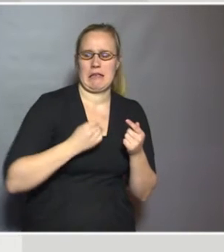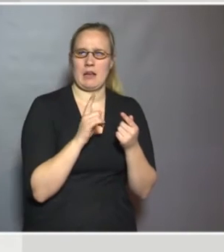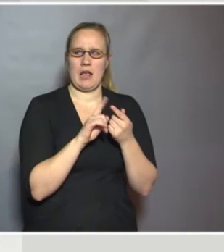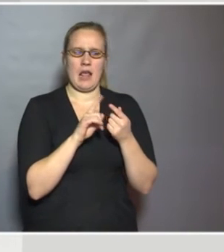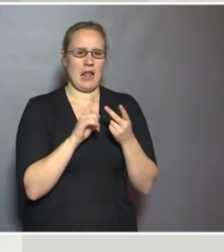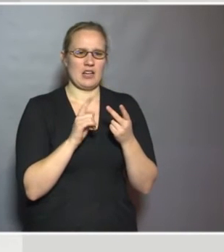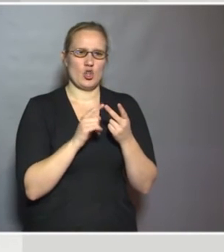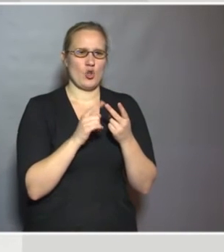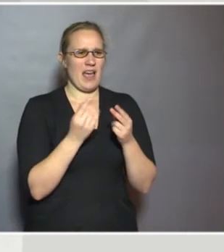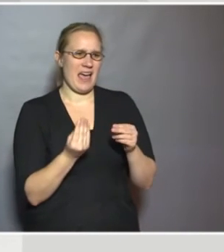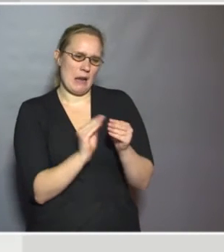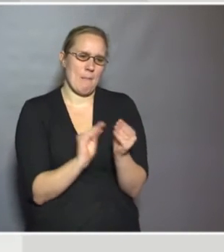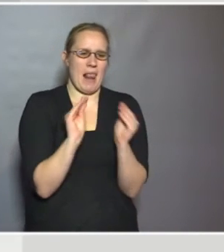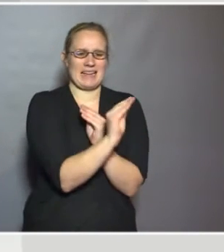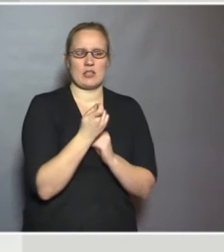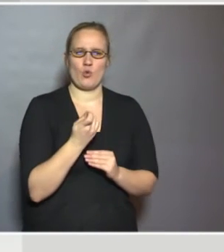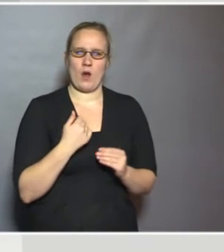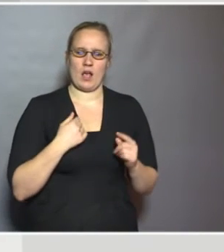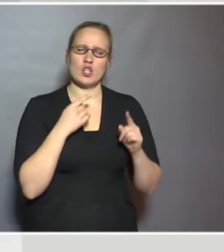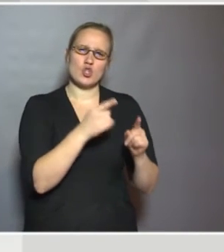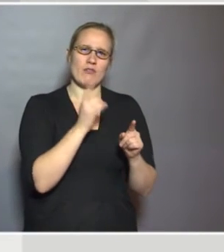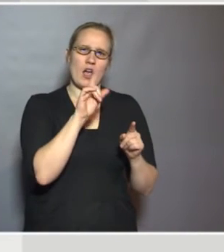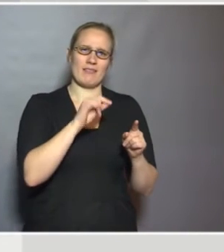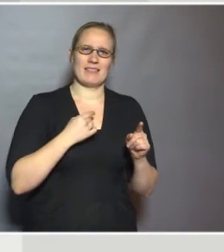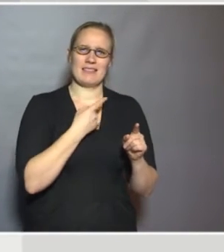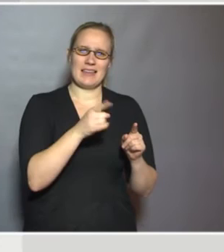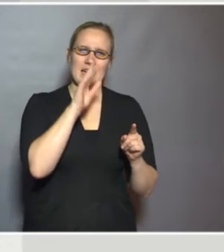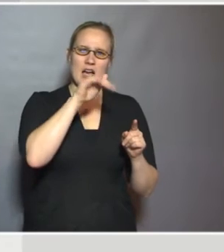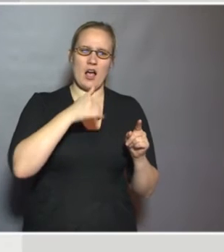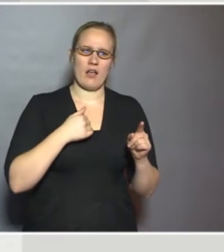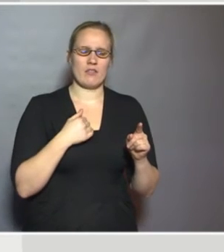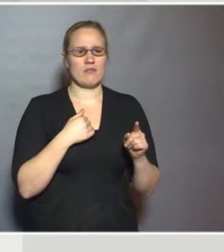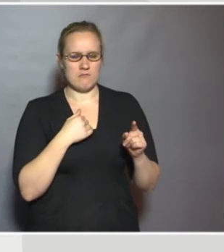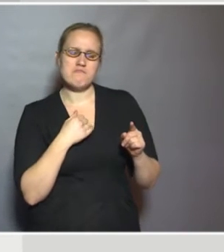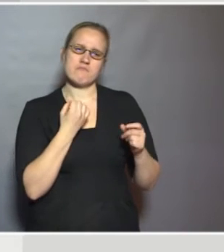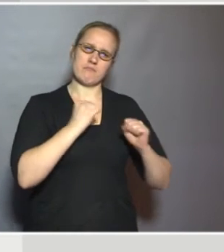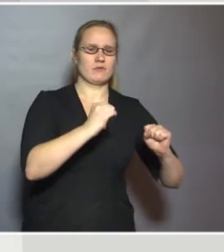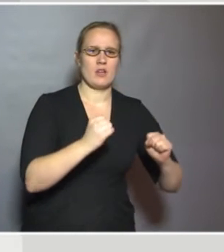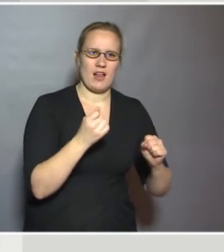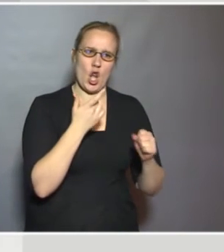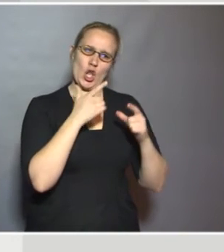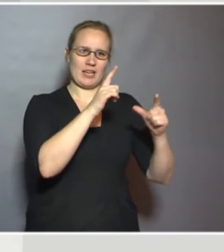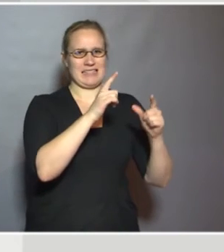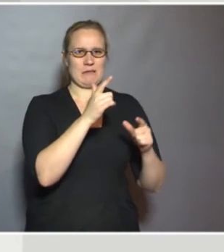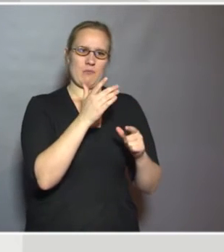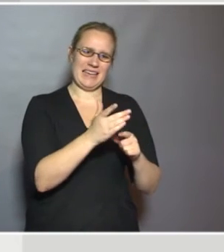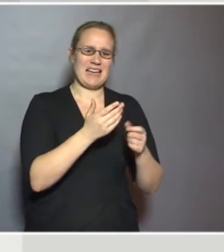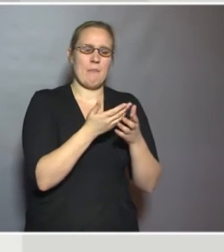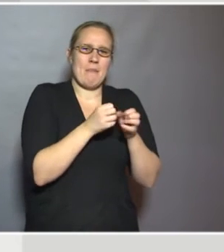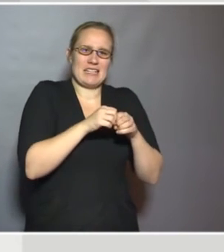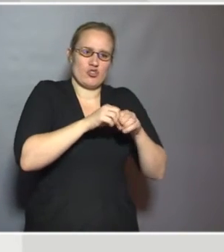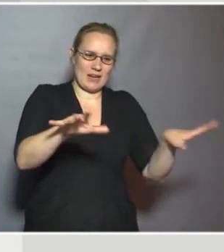replacing something for them so that they can operate and they can succeed in the mainstream system.